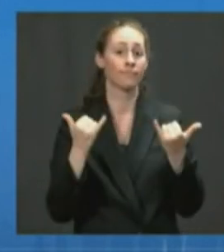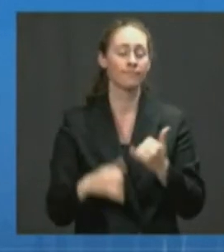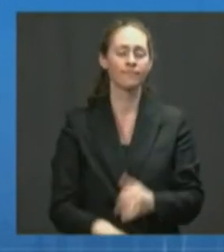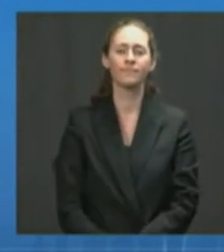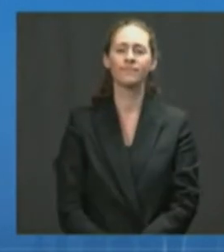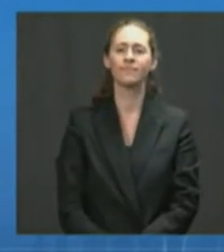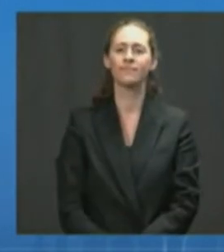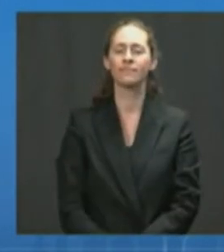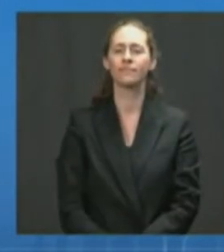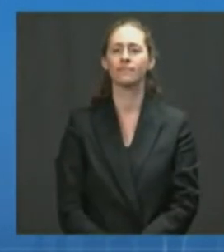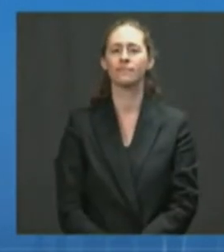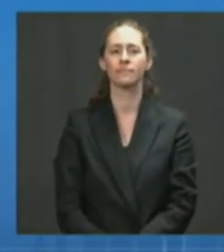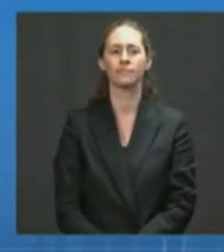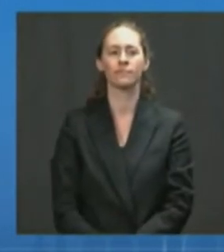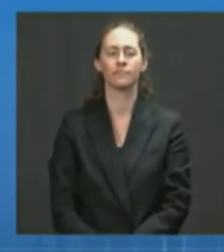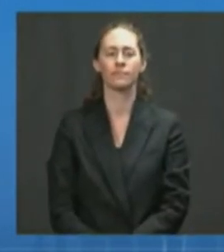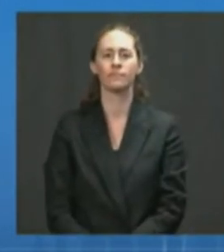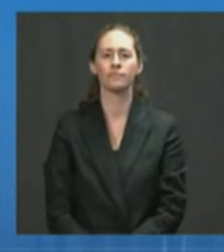Next question.